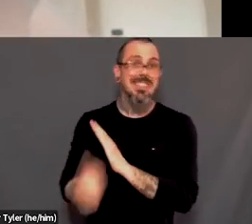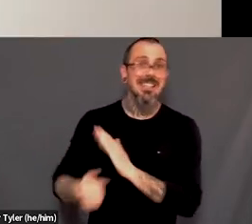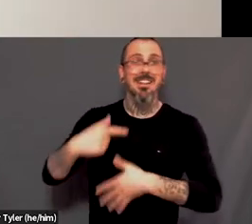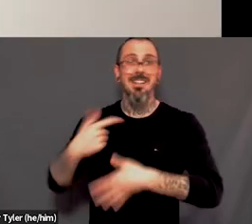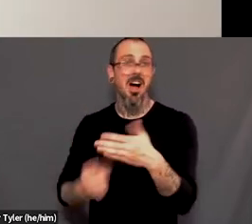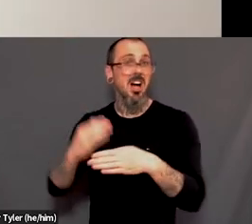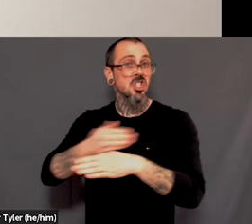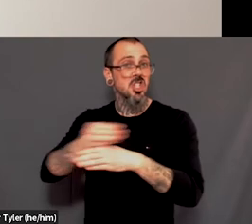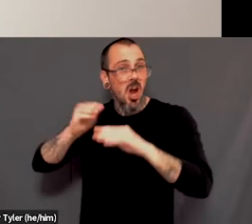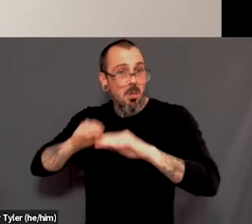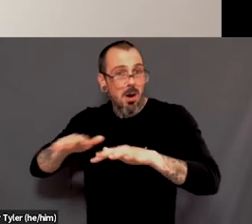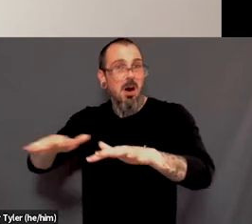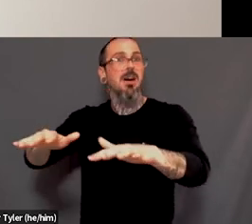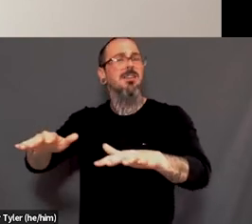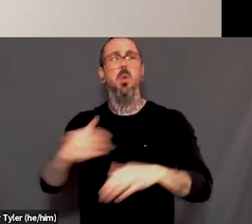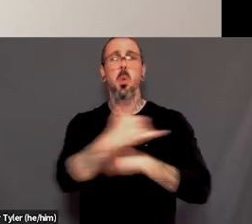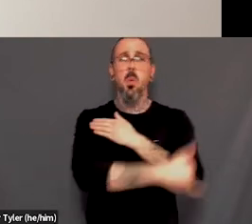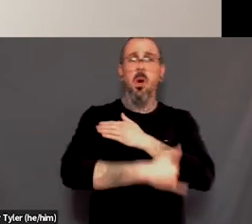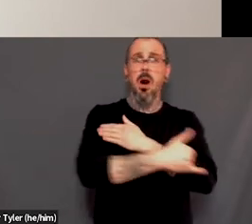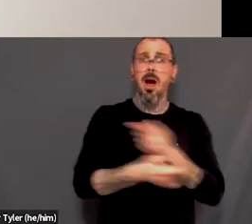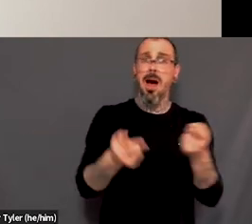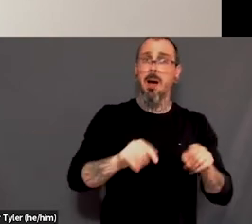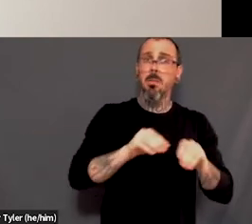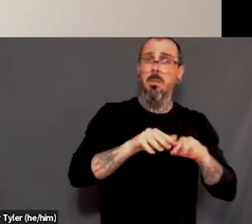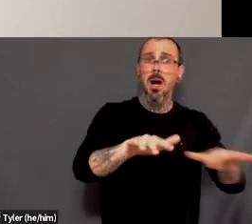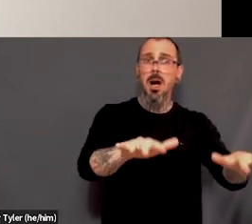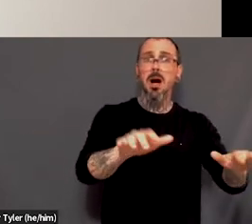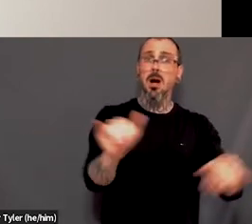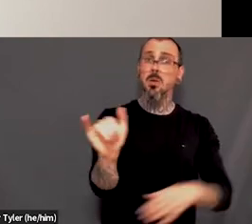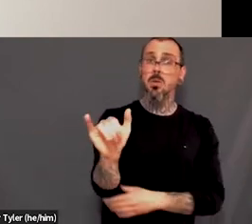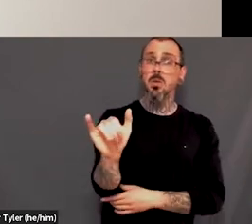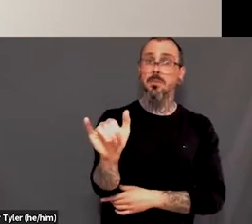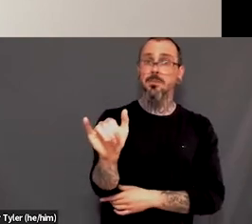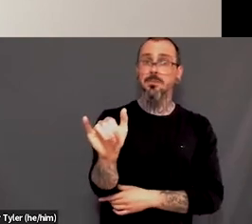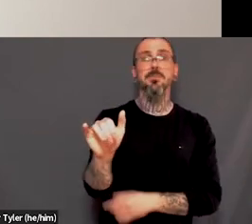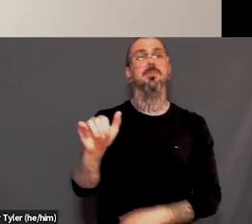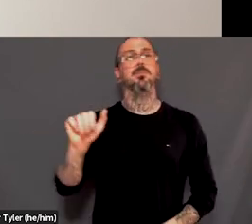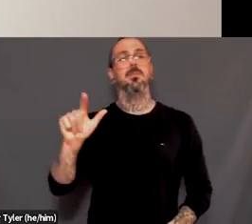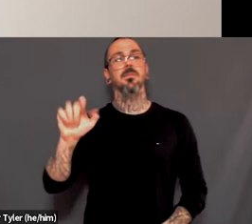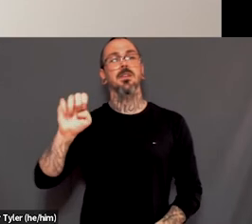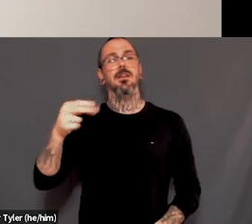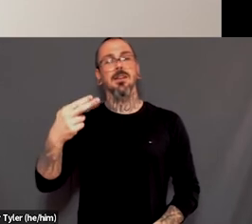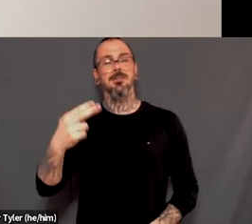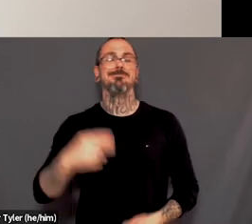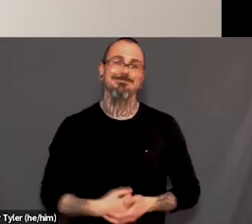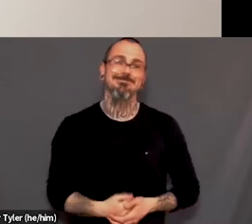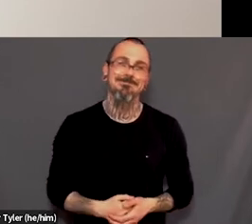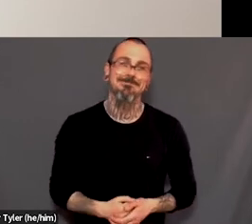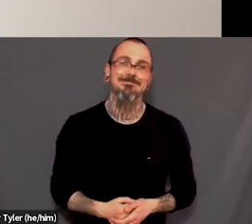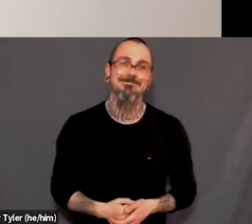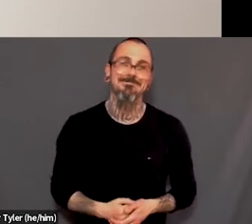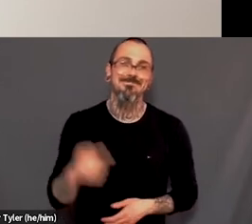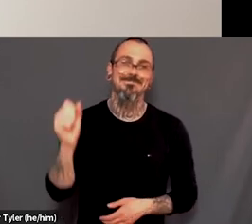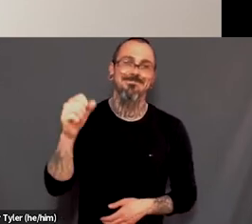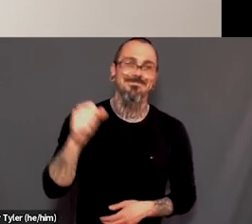Yeah. I mean, as you could expect, it can be really challenging in rural areas, um, just to, just to get people across